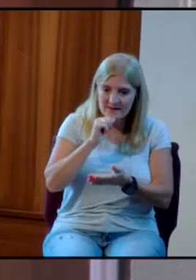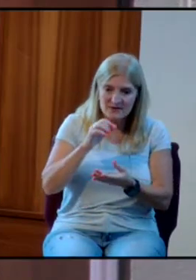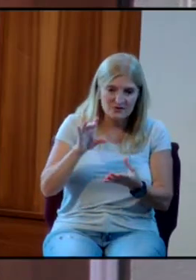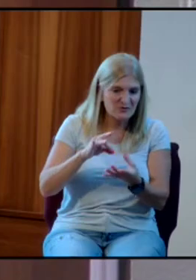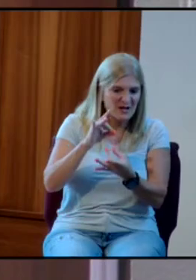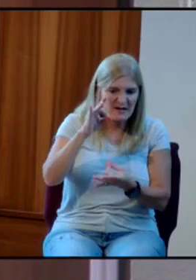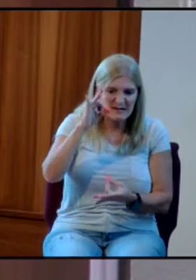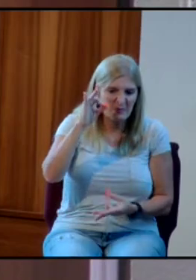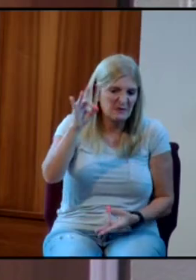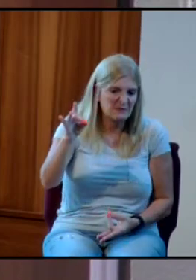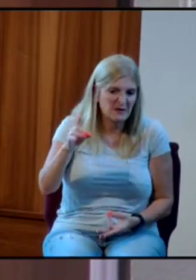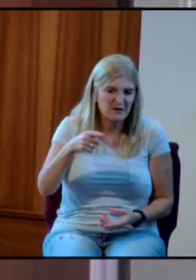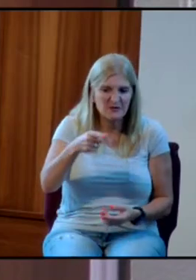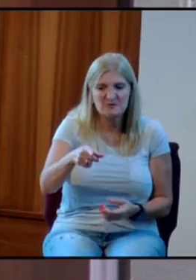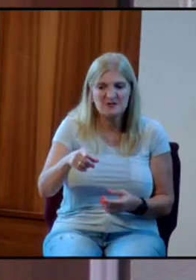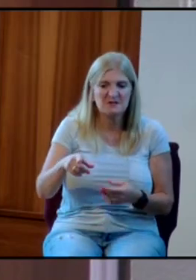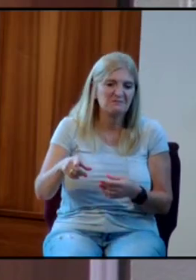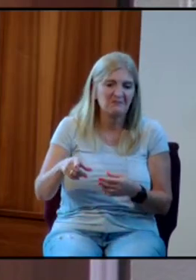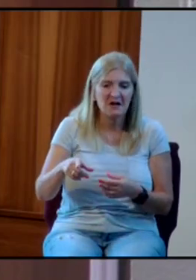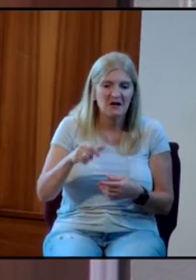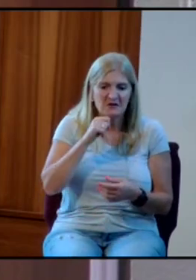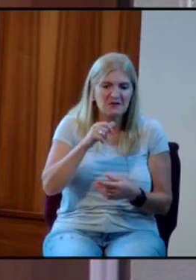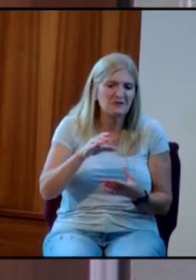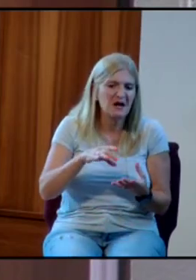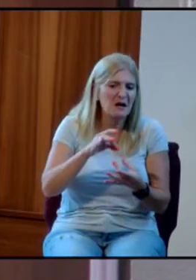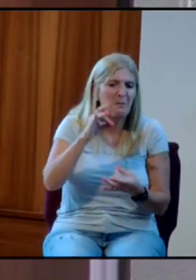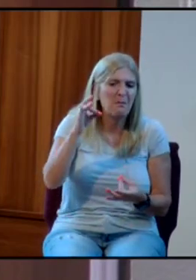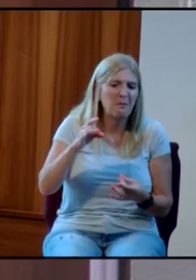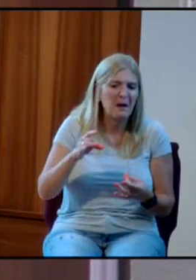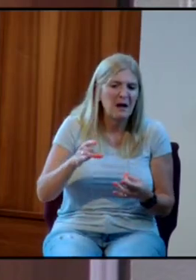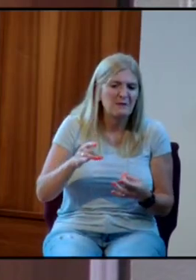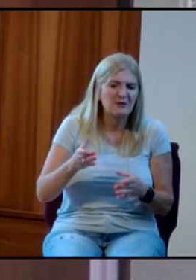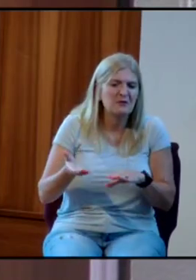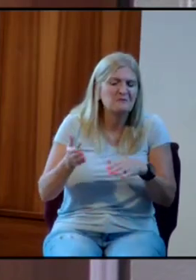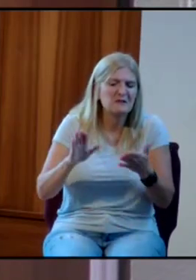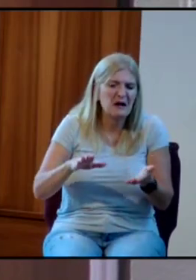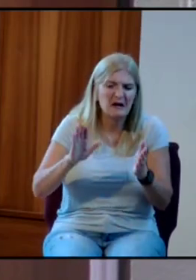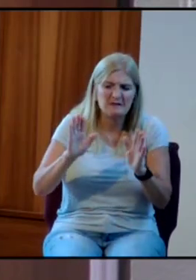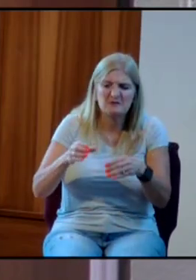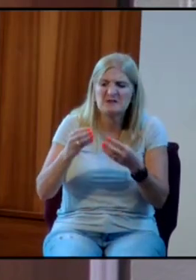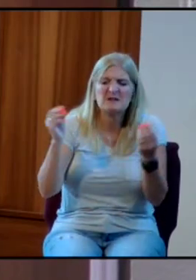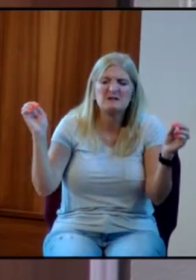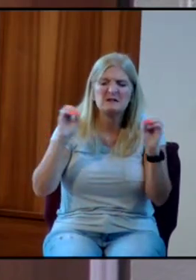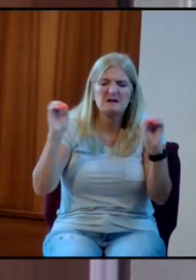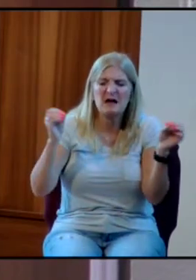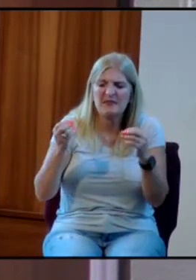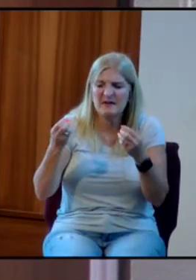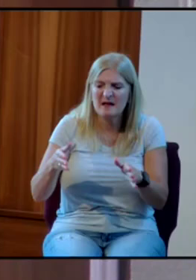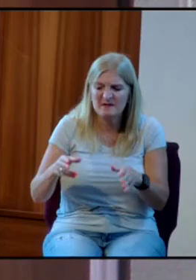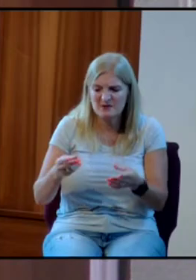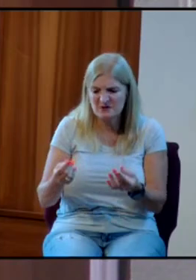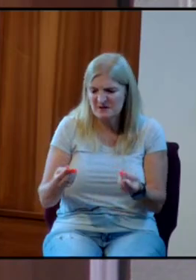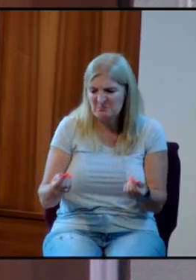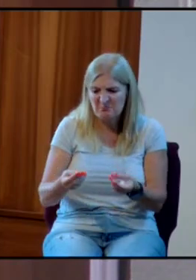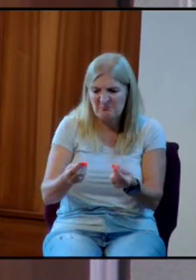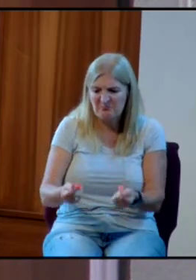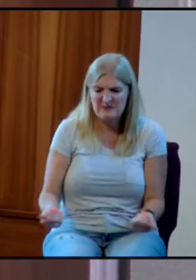a biological function. And when you die, there's nothing left. You just go into the dirt.